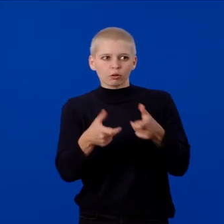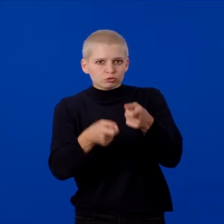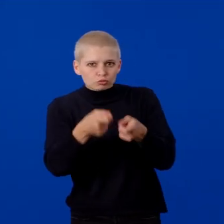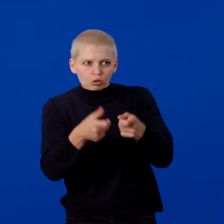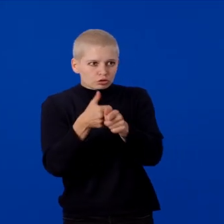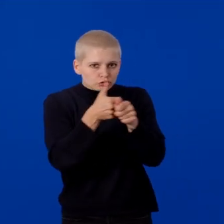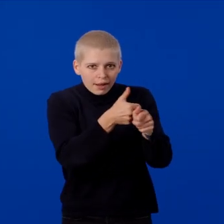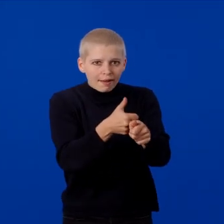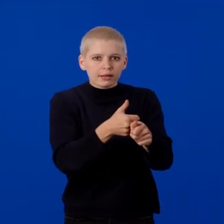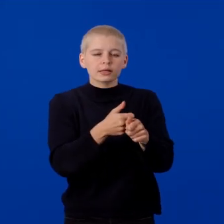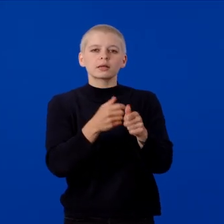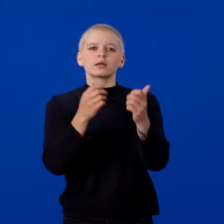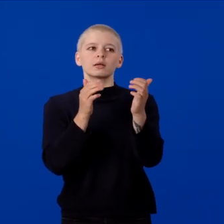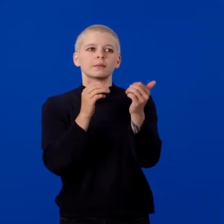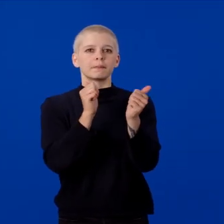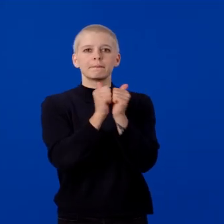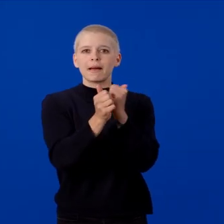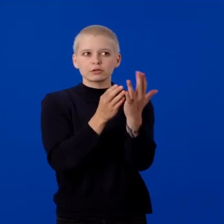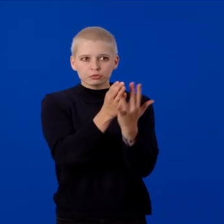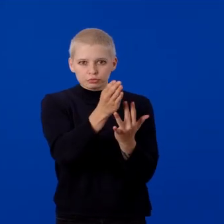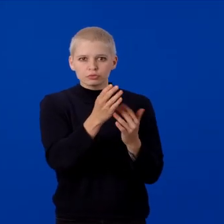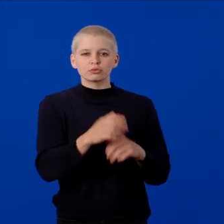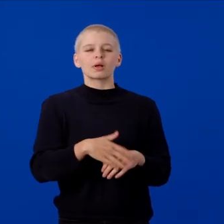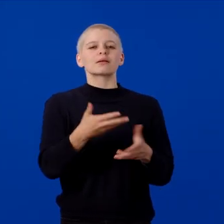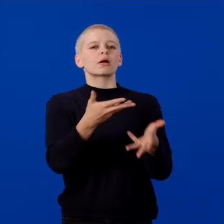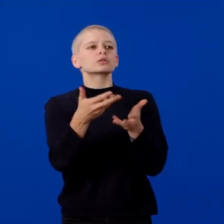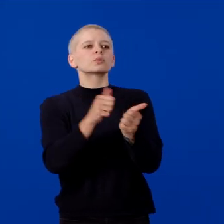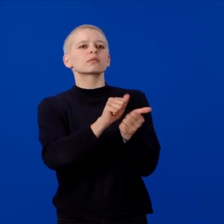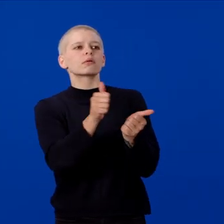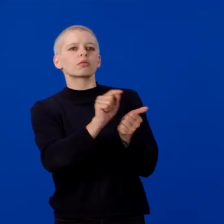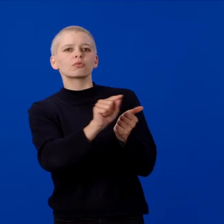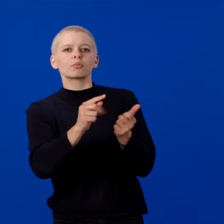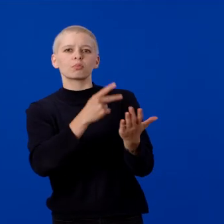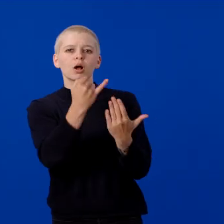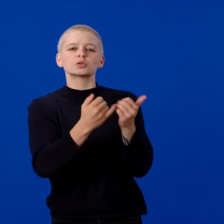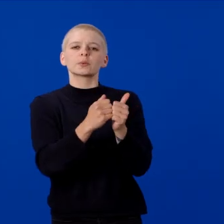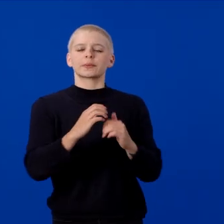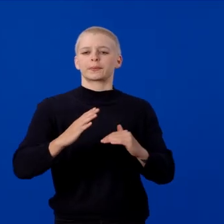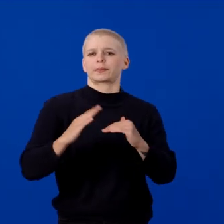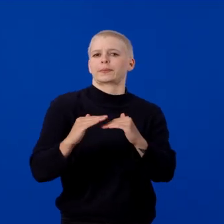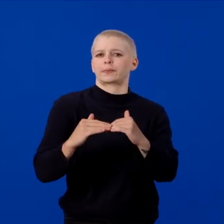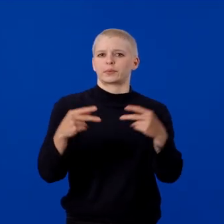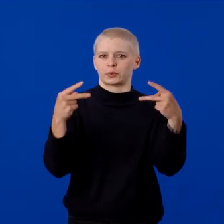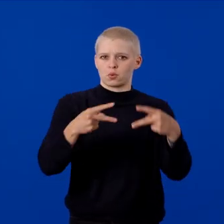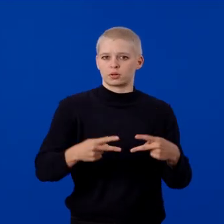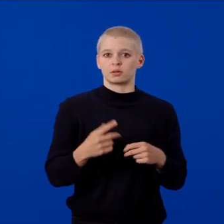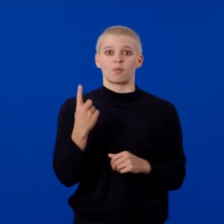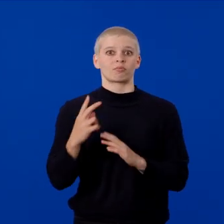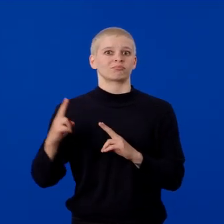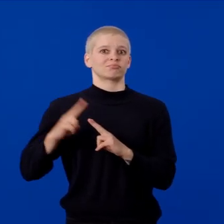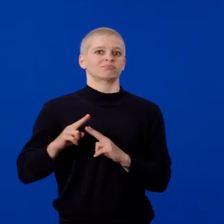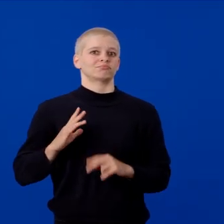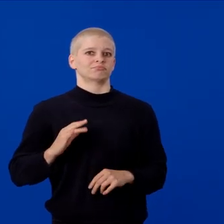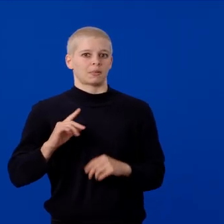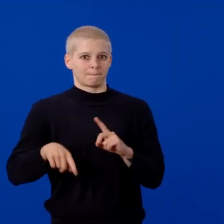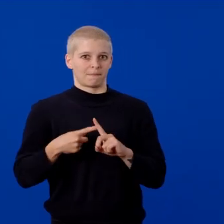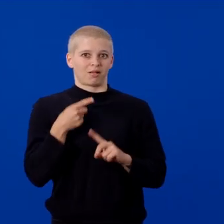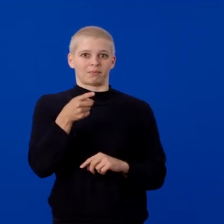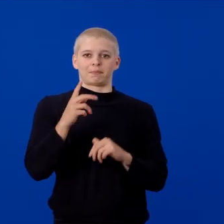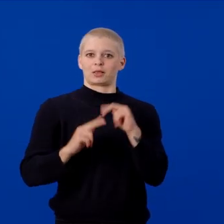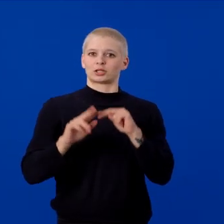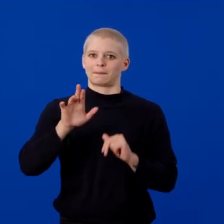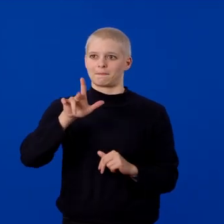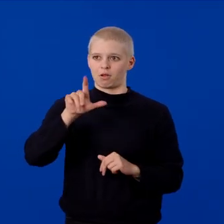passthrough, and interactions into projects with minimal coding. One great feature I love about Building Blocks is having a